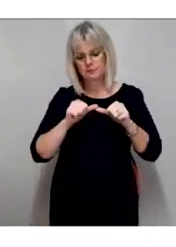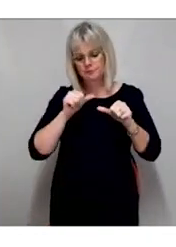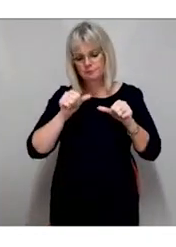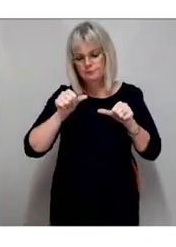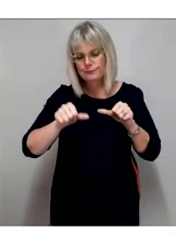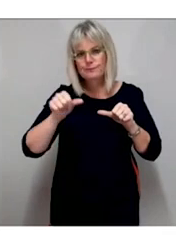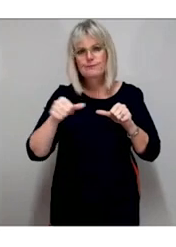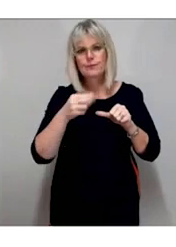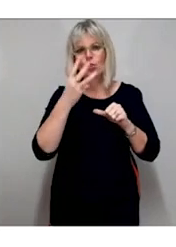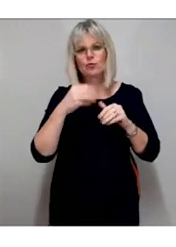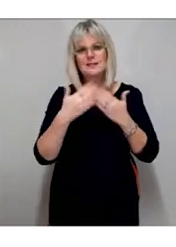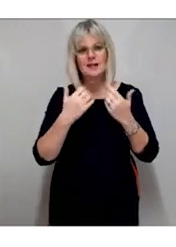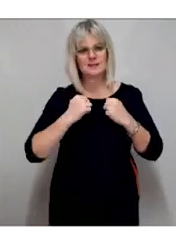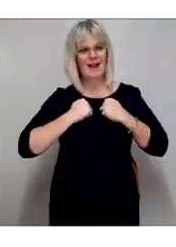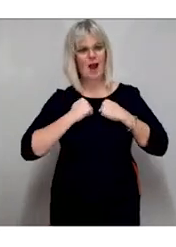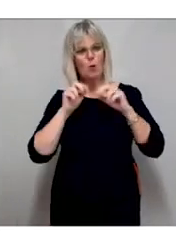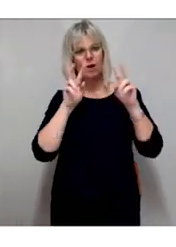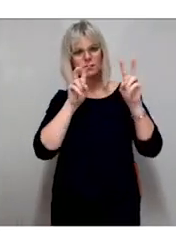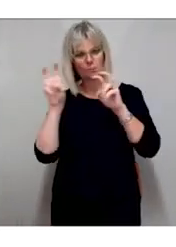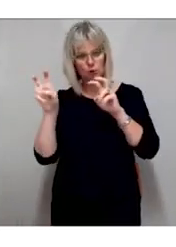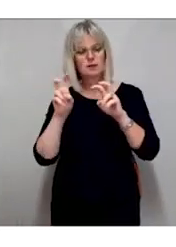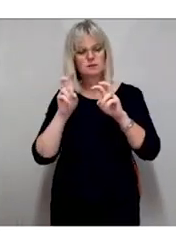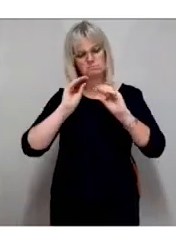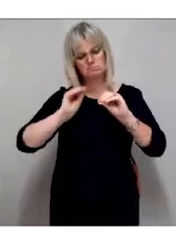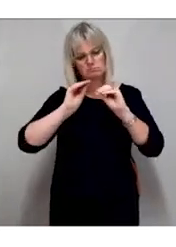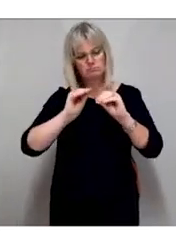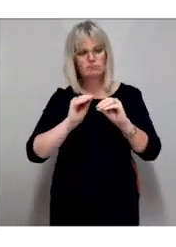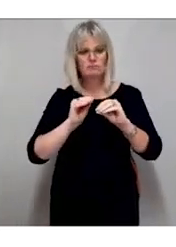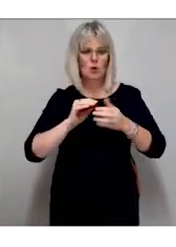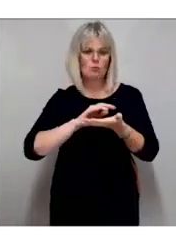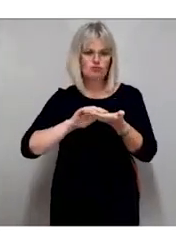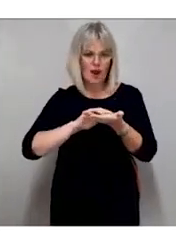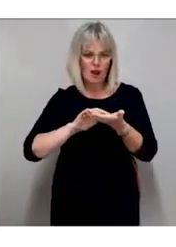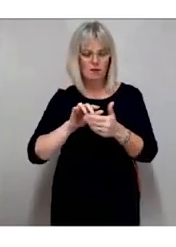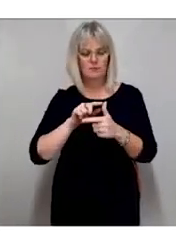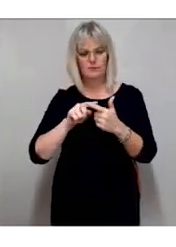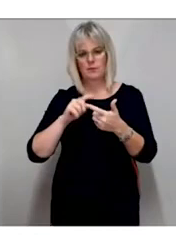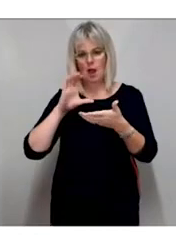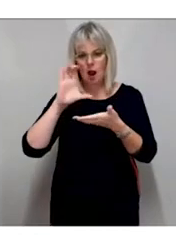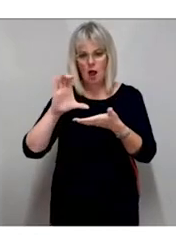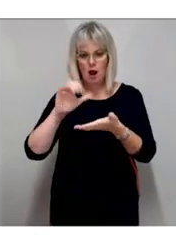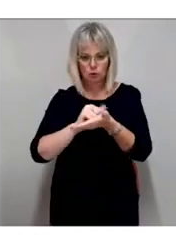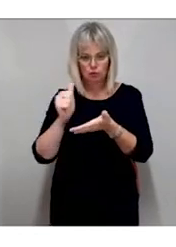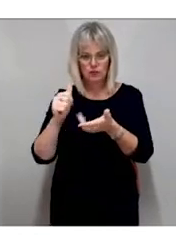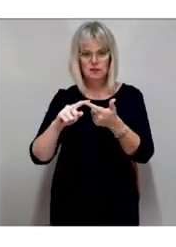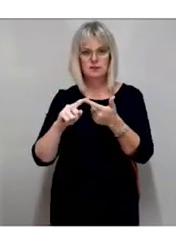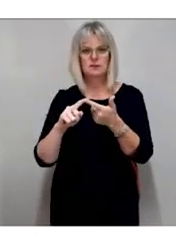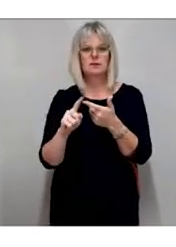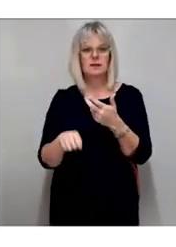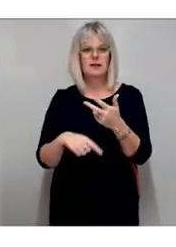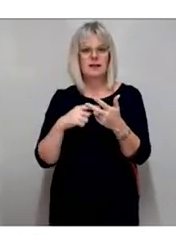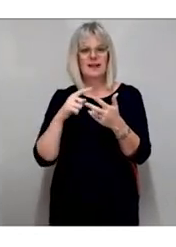experts are hosting sessions on Braille, large print, audio, EPUB, PDF, office